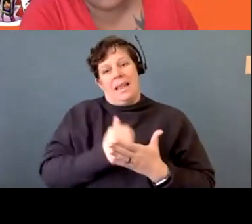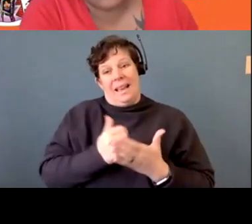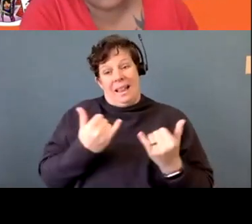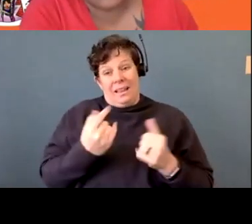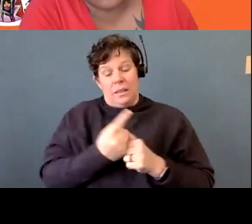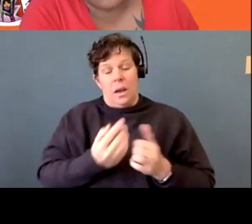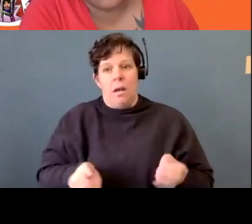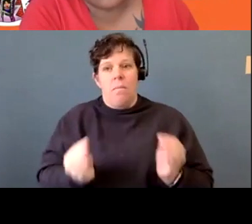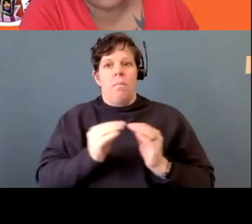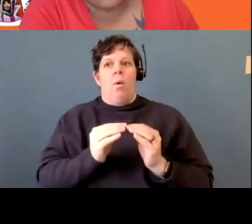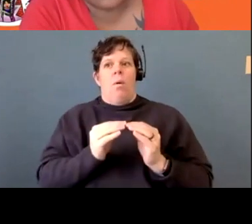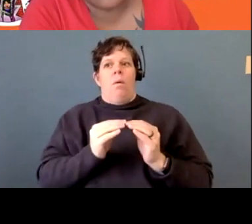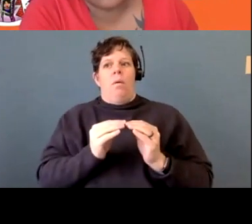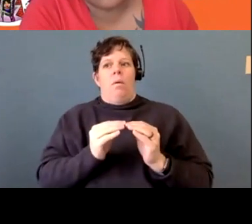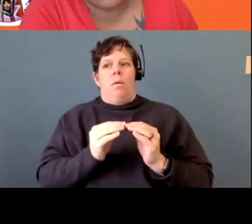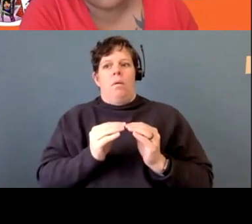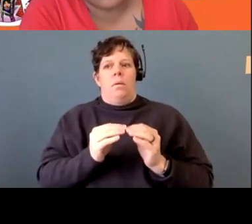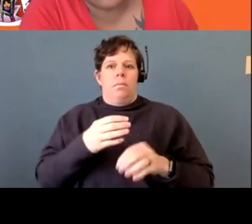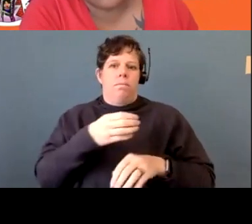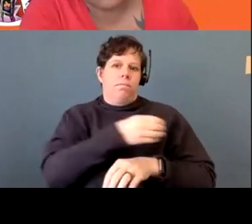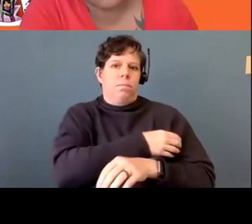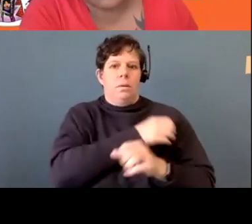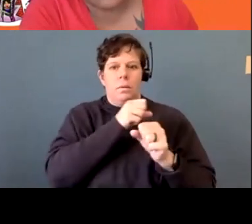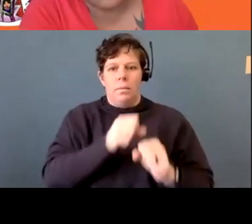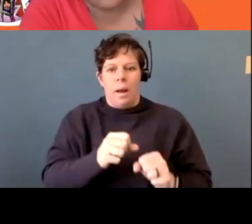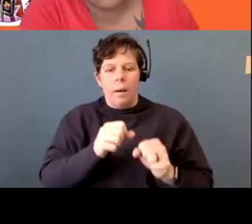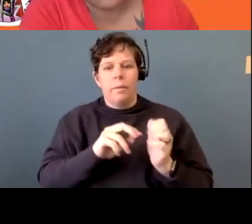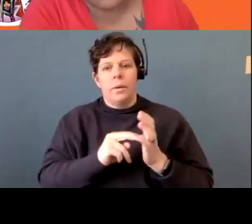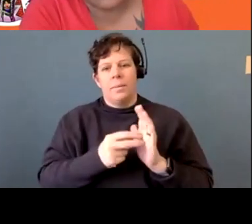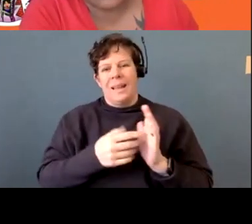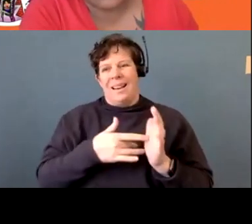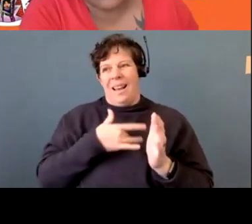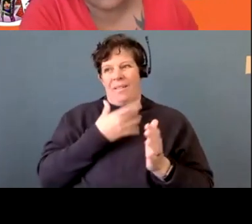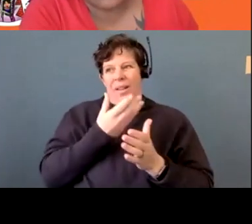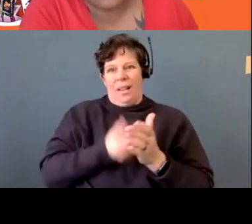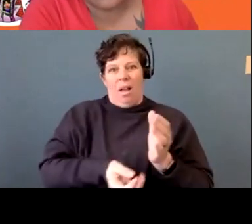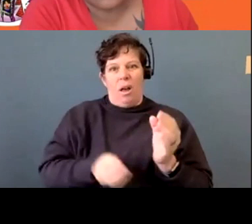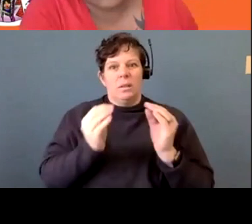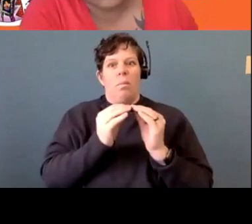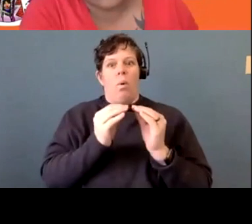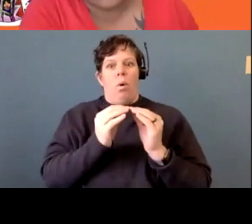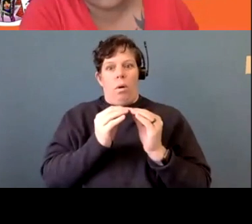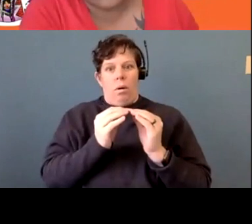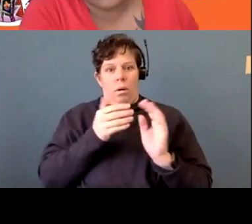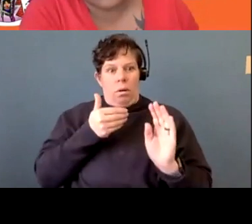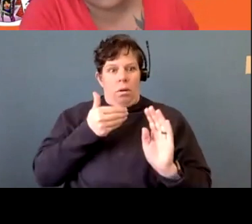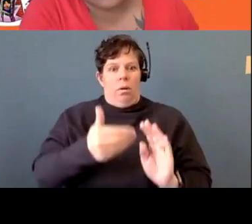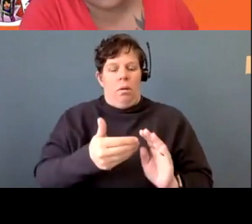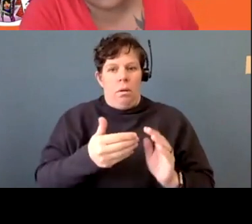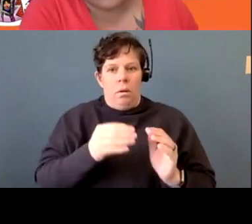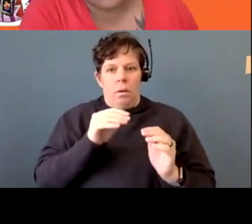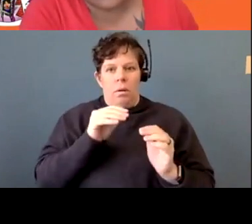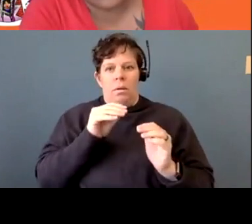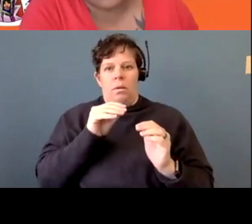than what they could at that time. So I feel that we even lost more, you know, of it on that